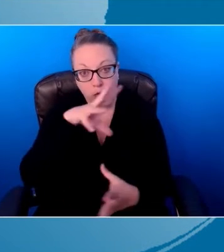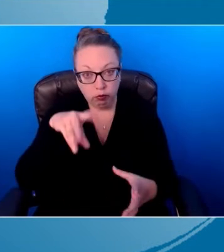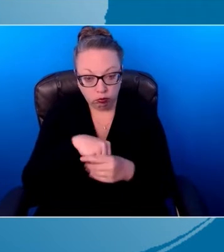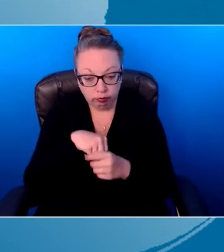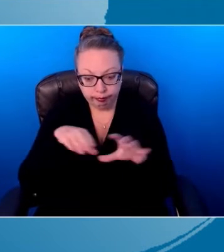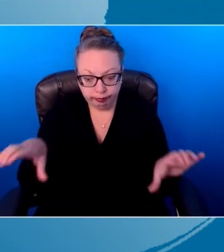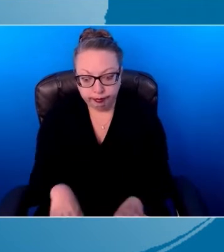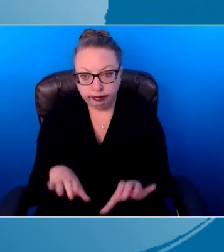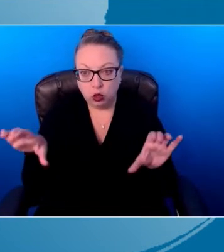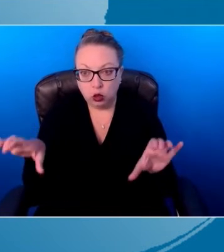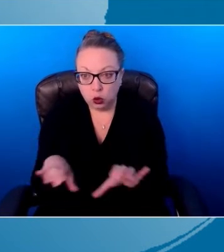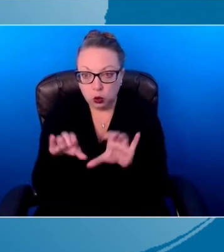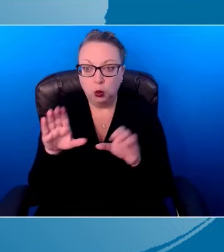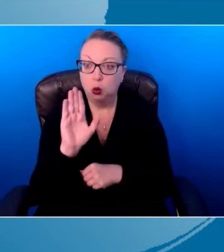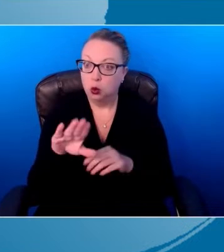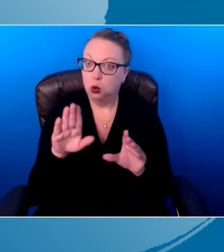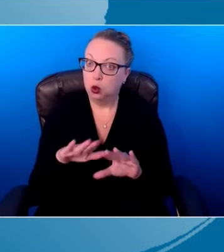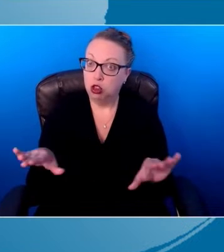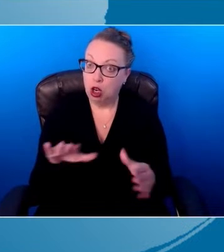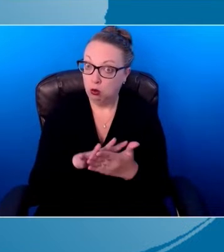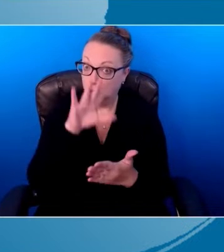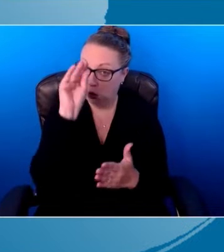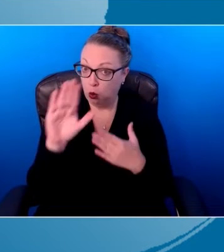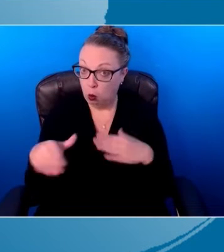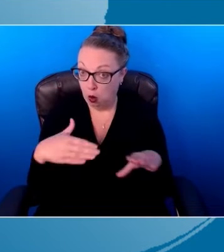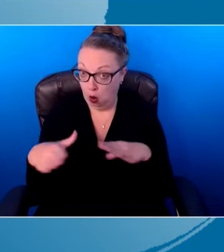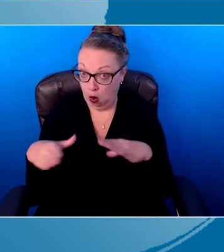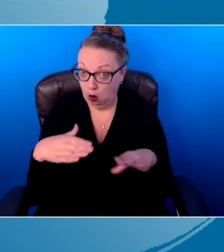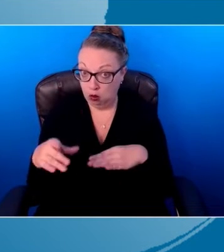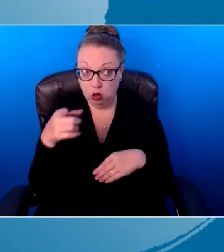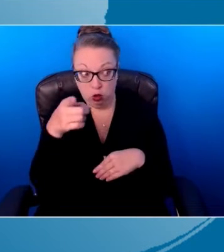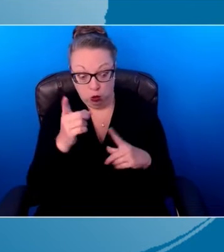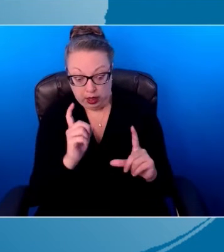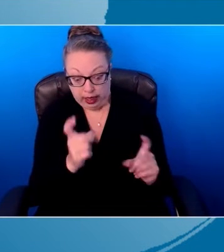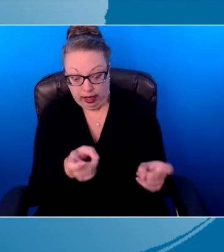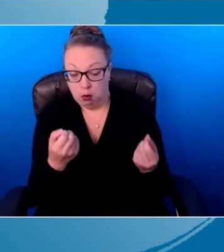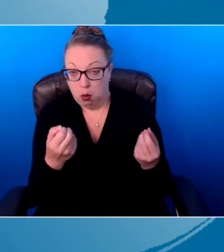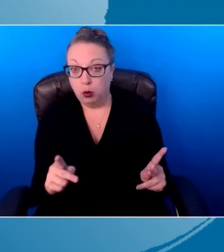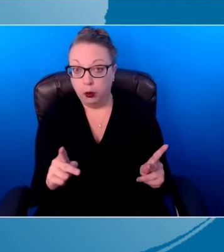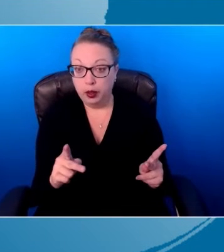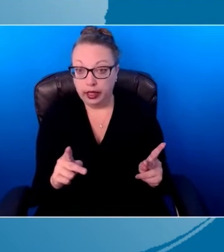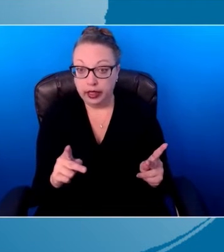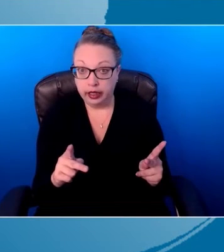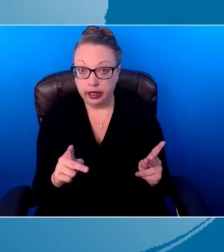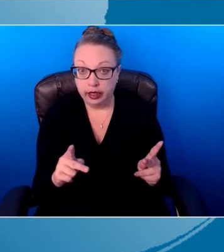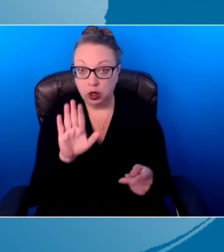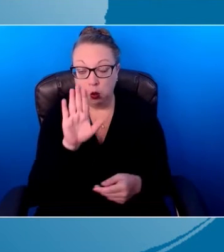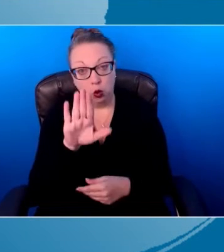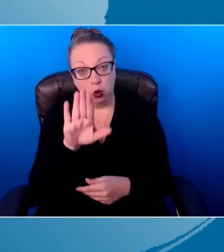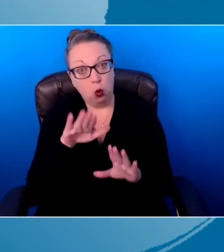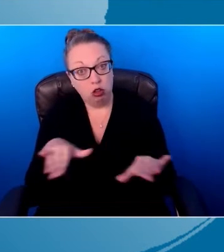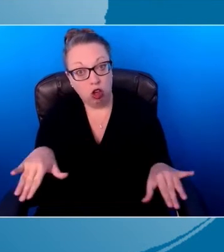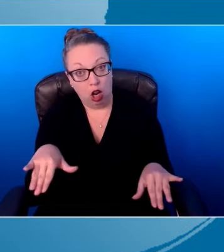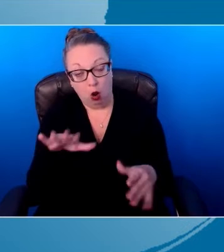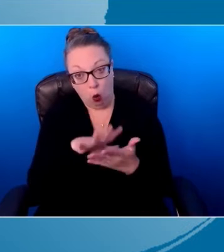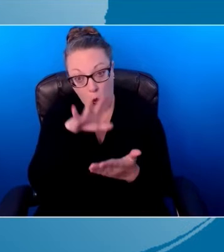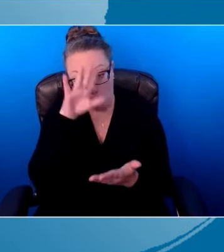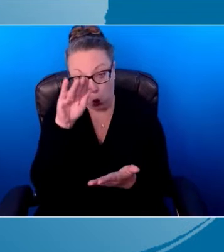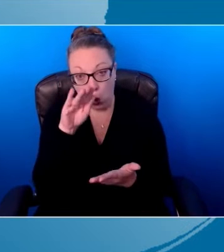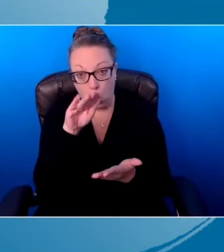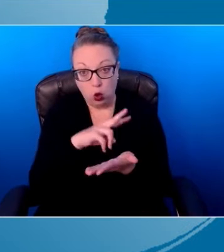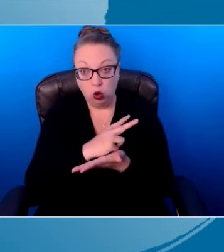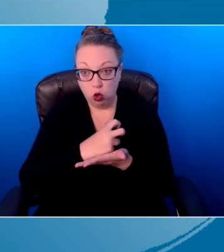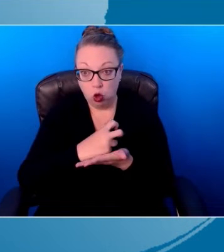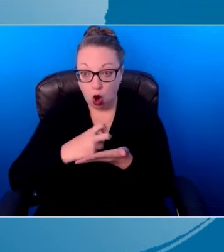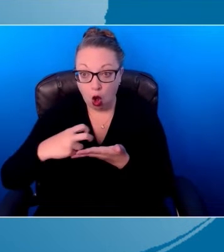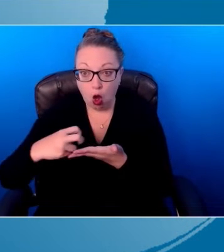your child learned to walk, you gave them the opportunity to. When your child learned to crawl, you